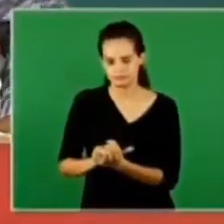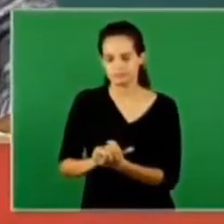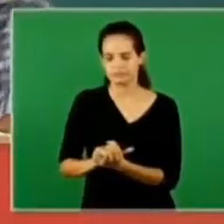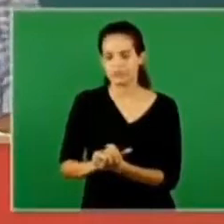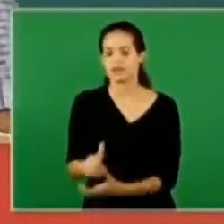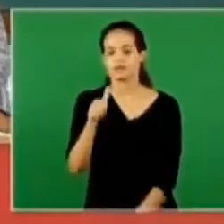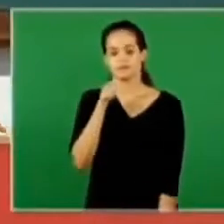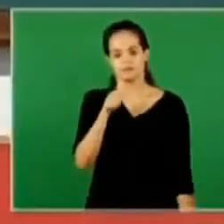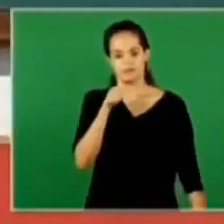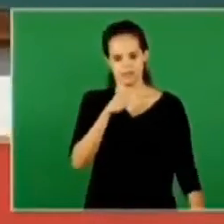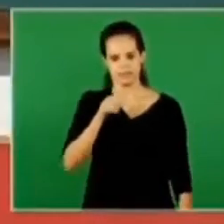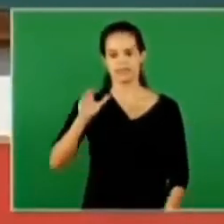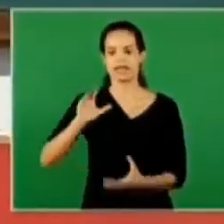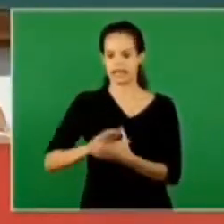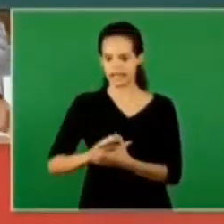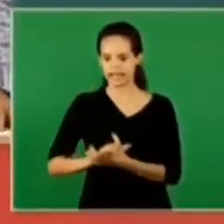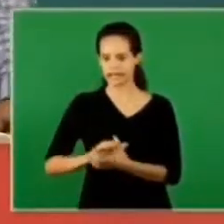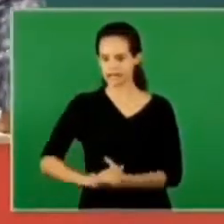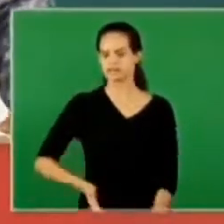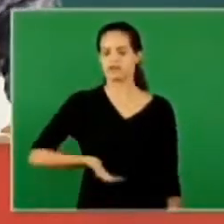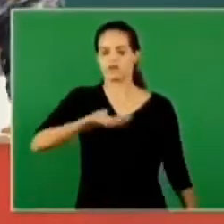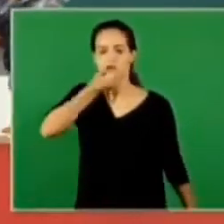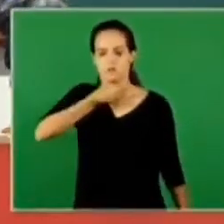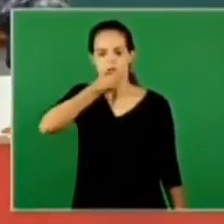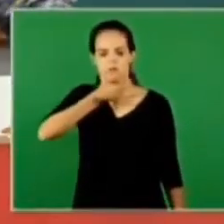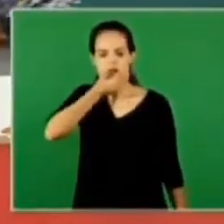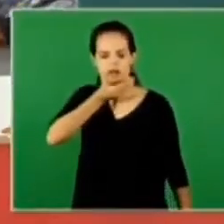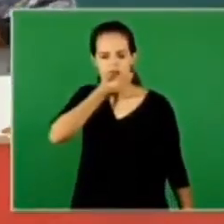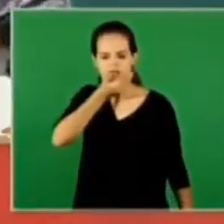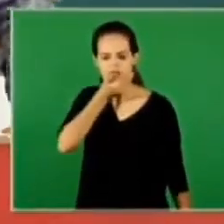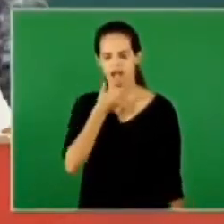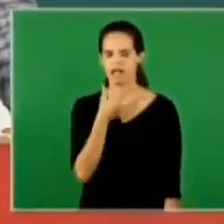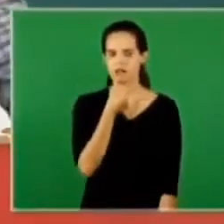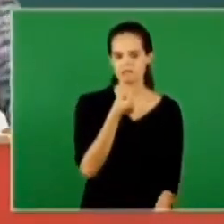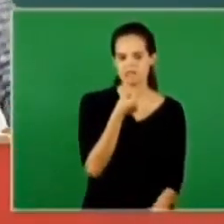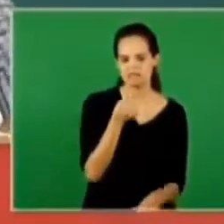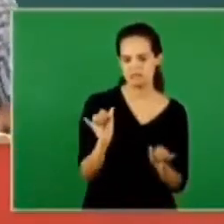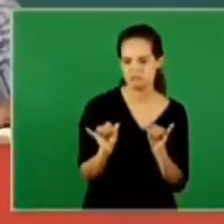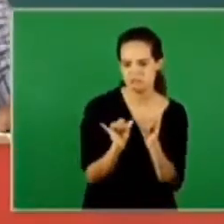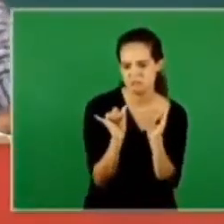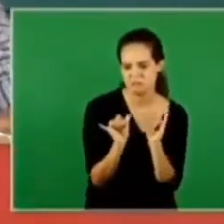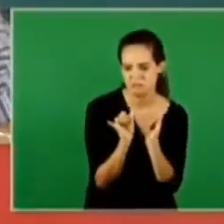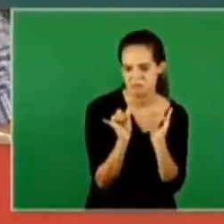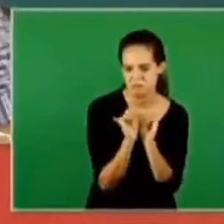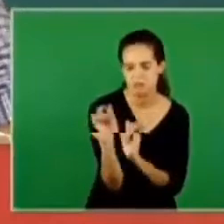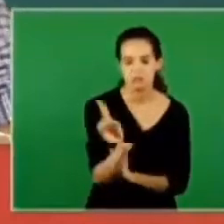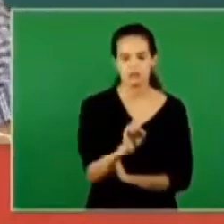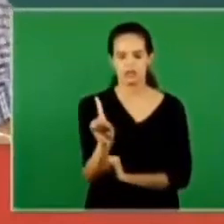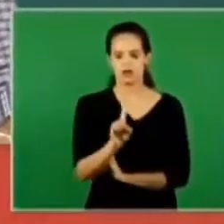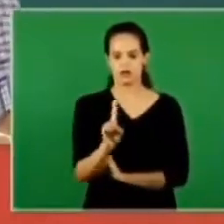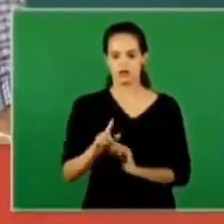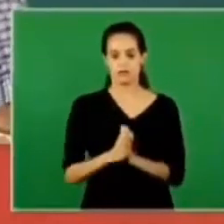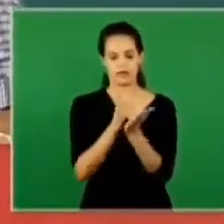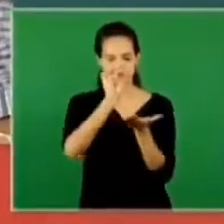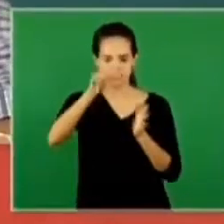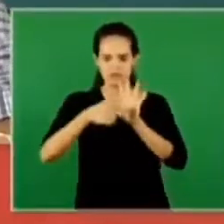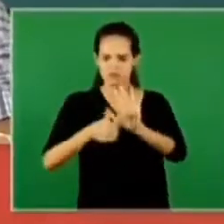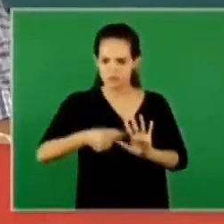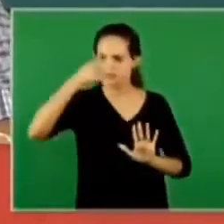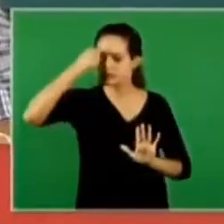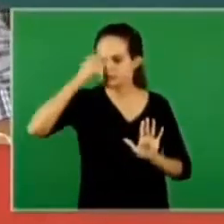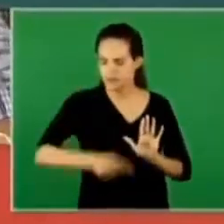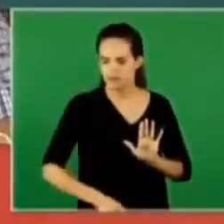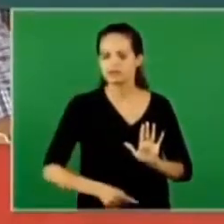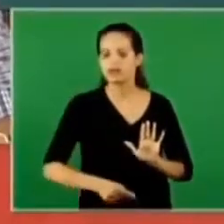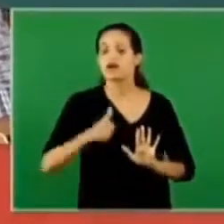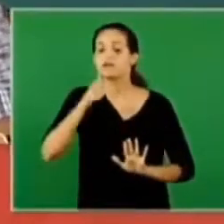don't get married with a child it's an order it's